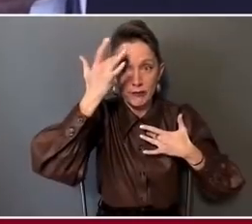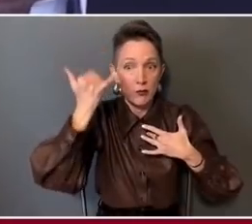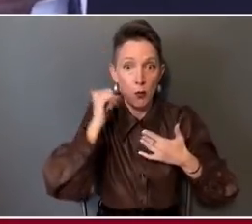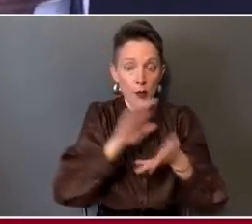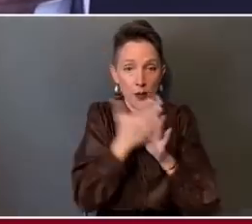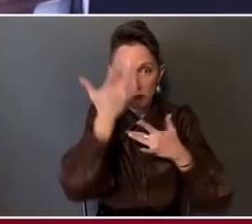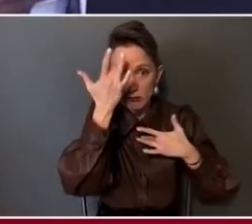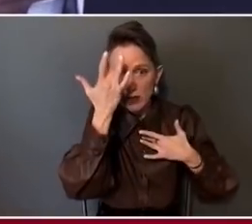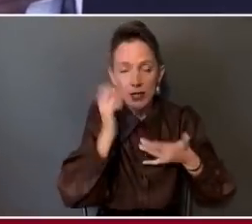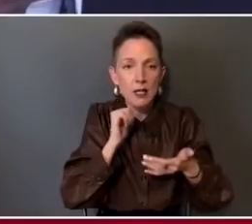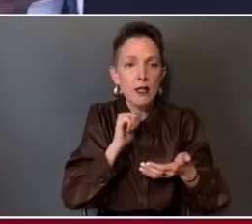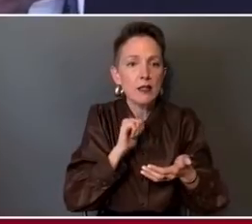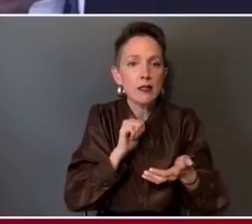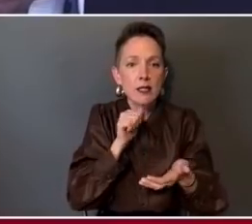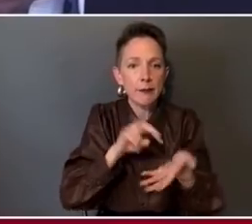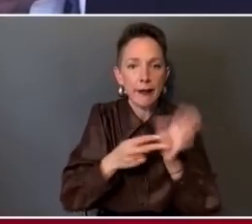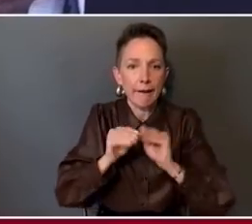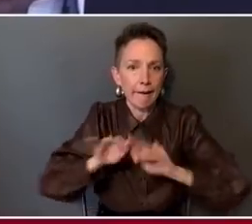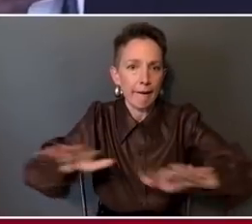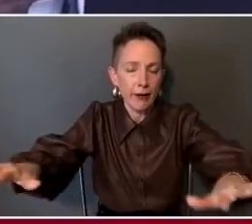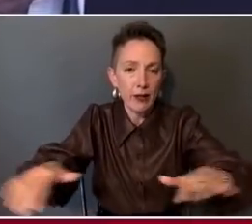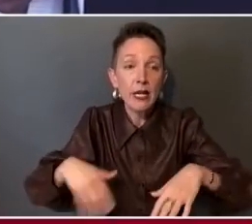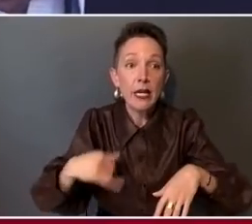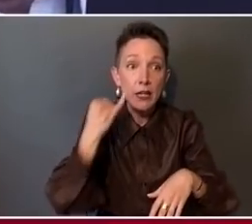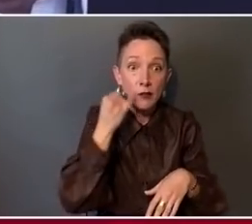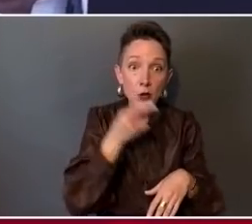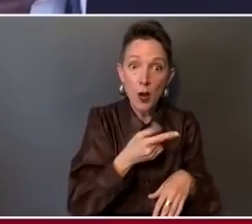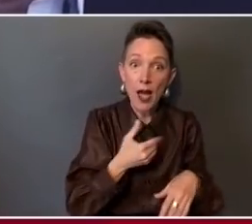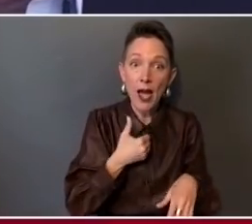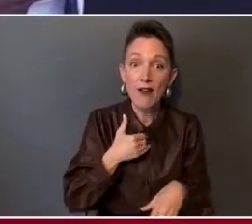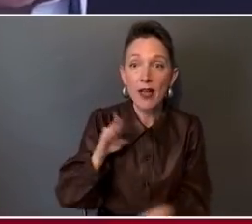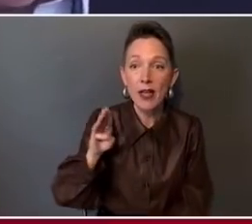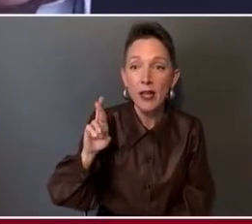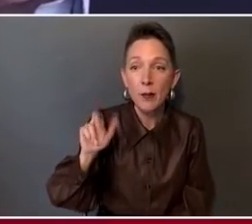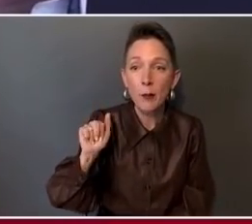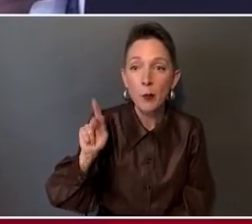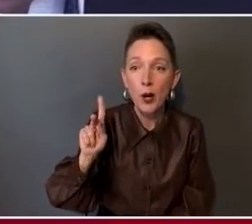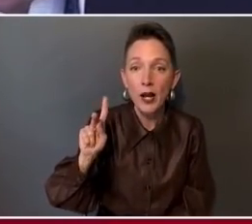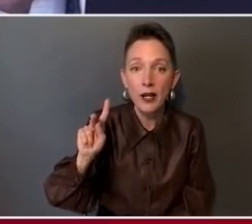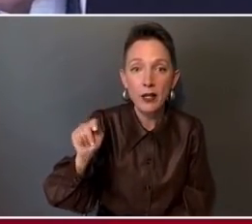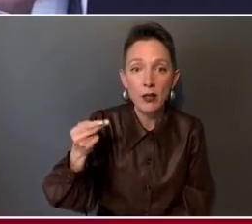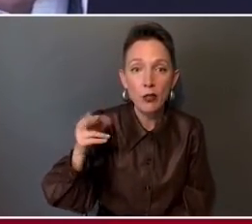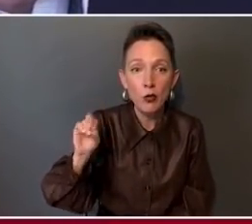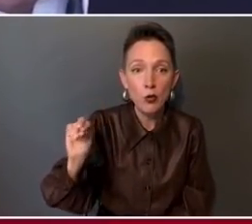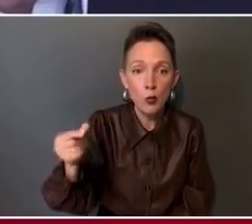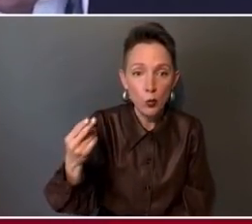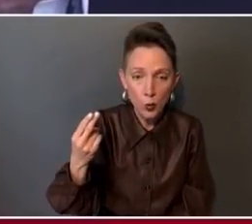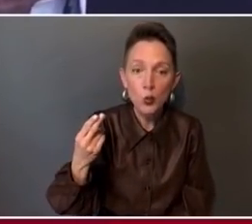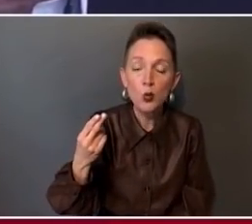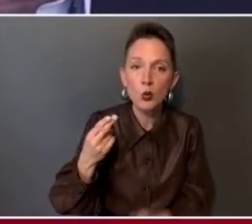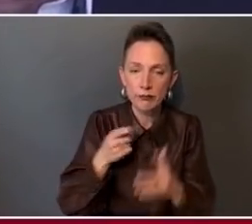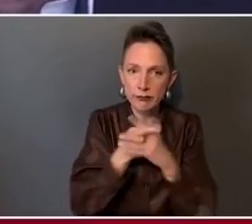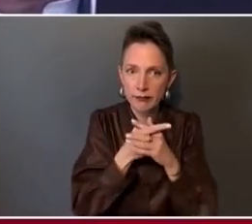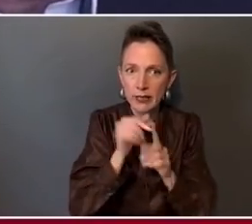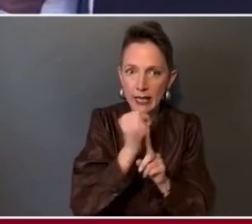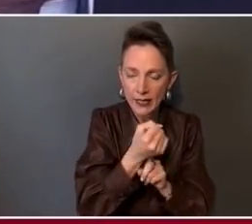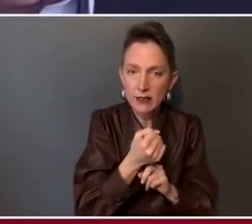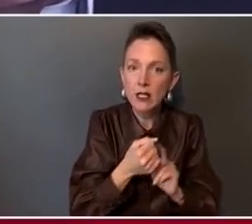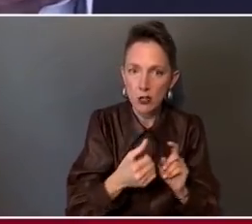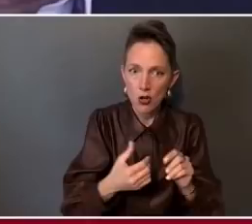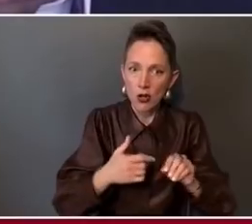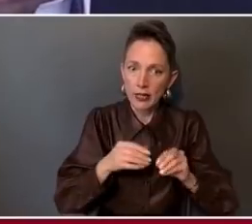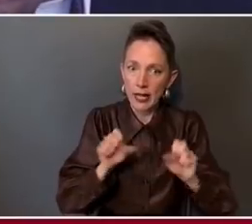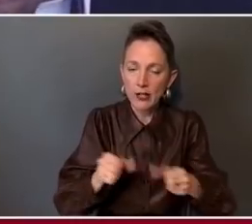know that we have data that shows that even if you're a breakthrough, you'll shed the virus for a shorter period of time. And at least some of the studies show